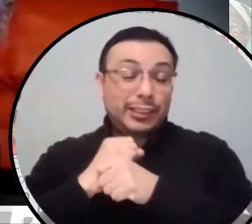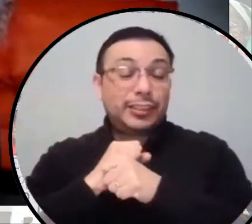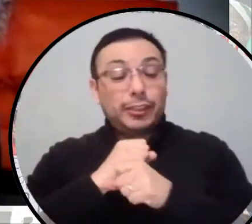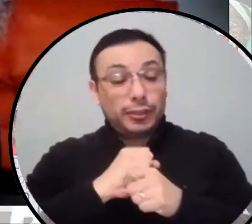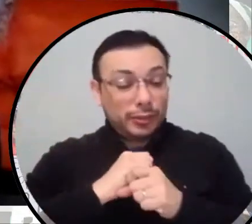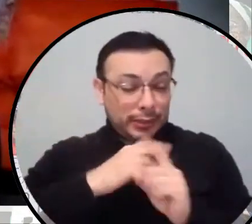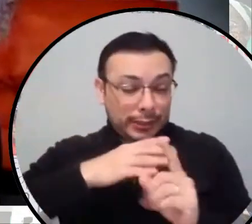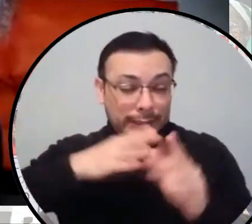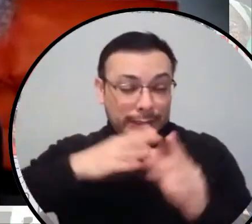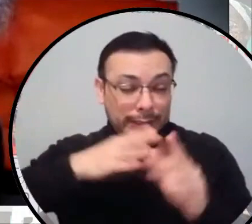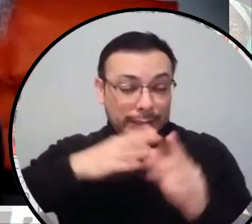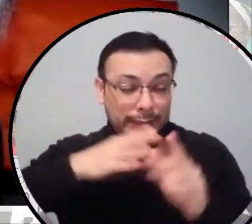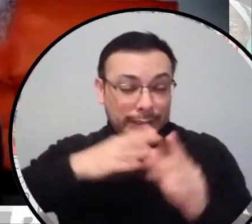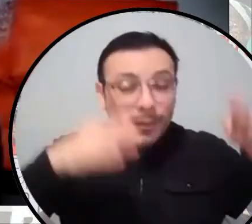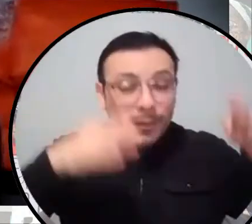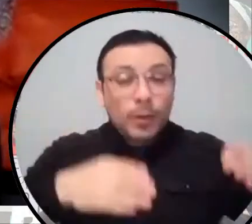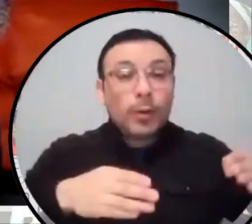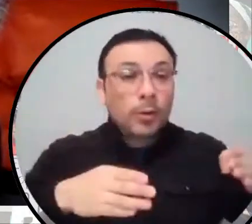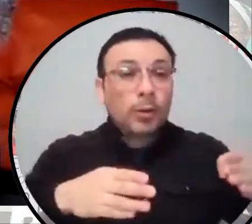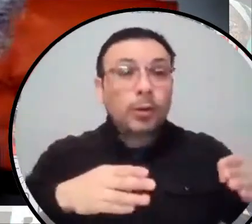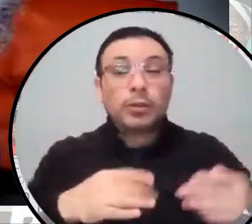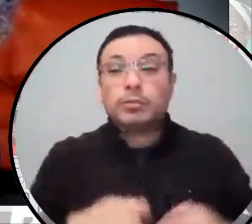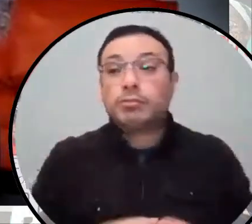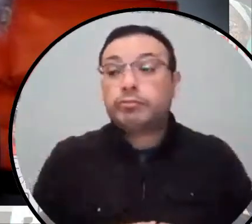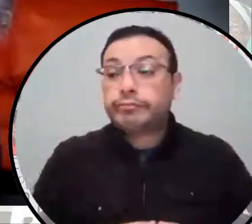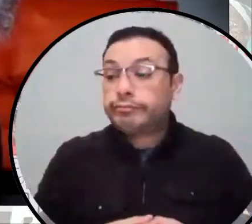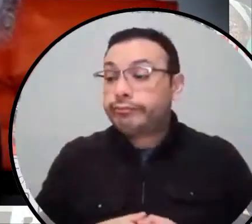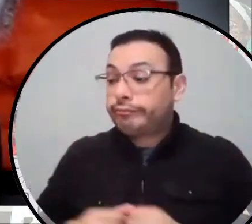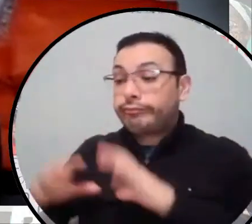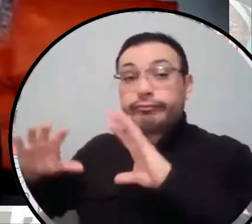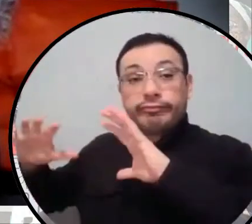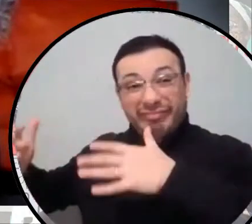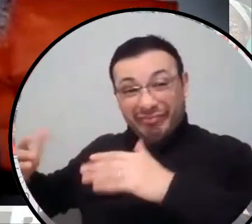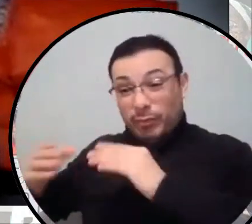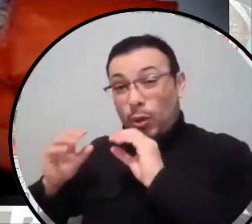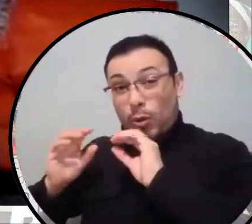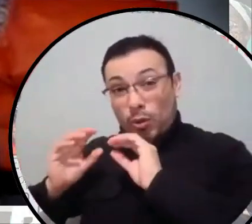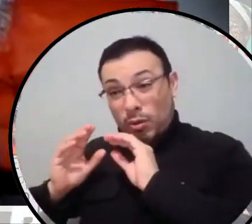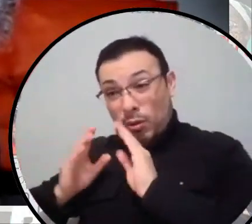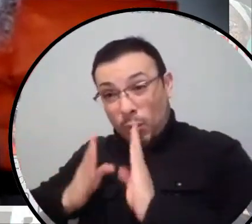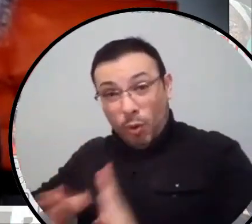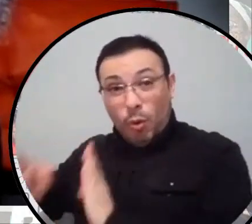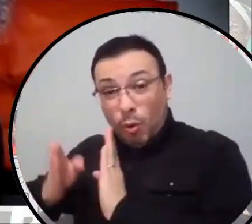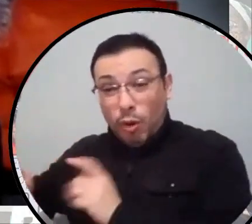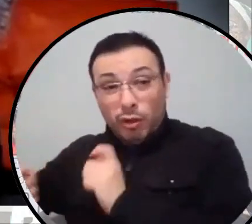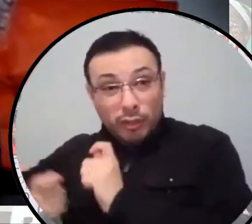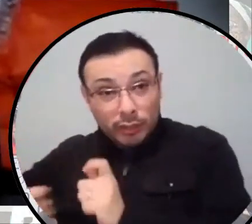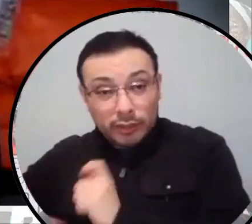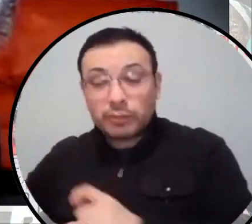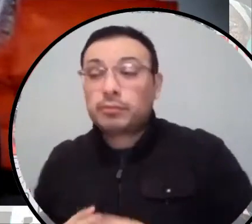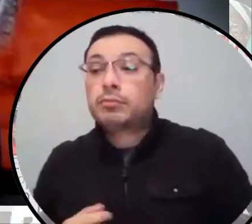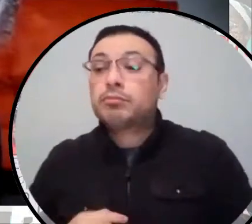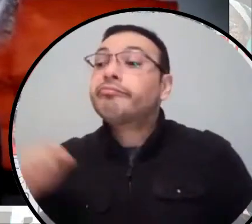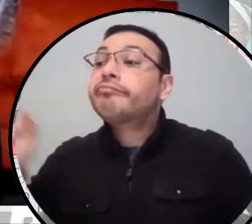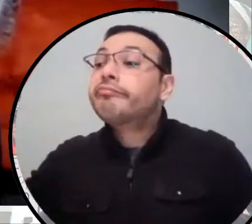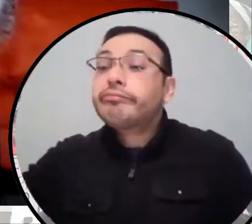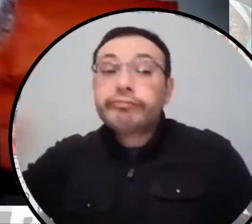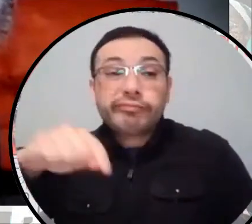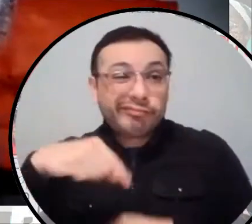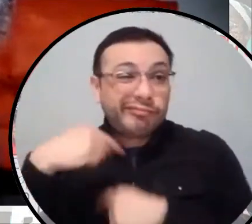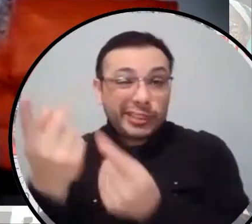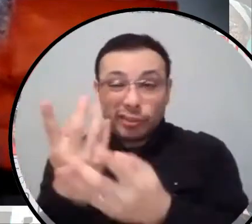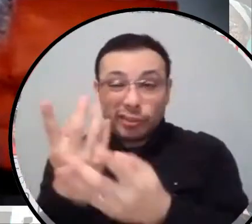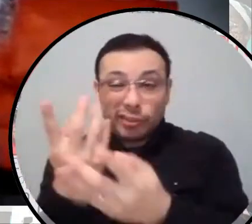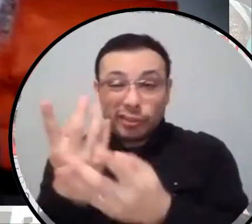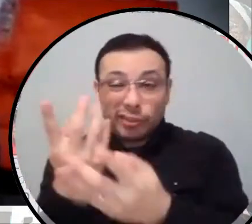activities that organizers and those currently incarcerated and formerly incarcerated have been involved in for decades now.